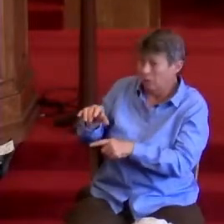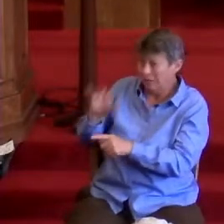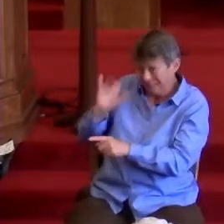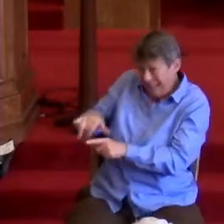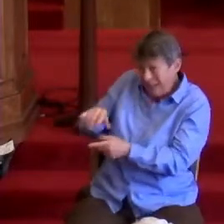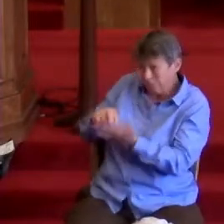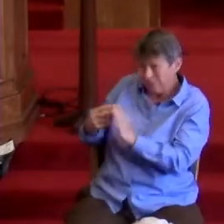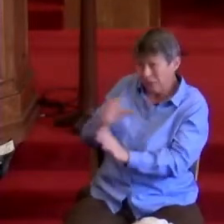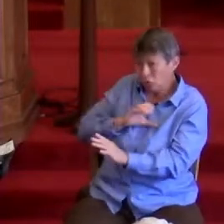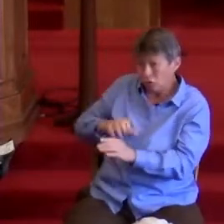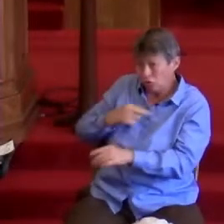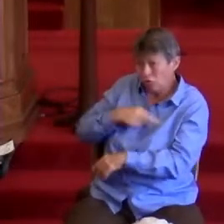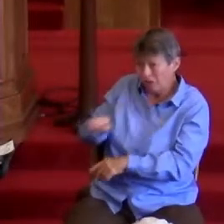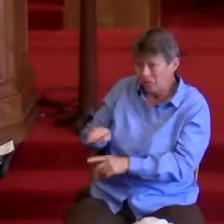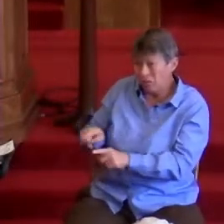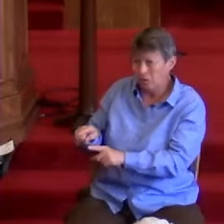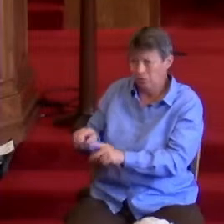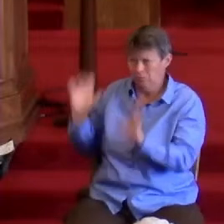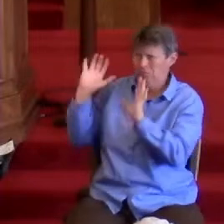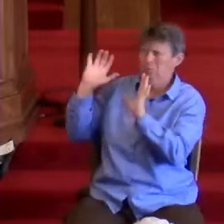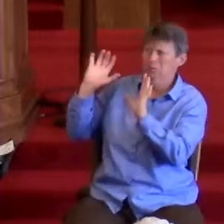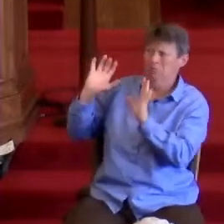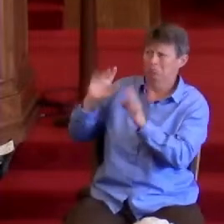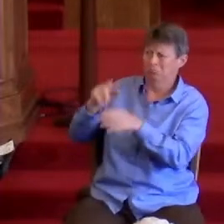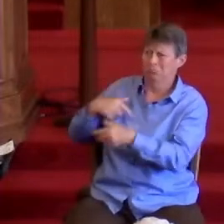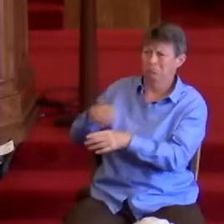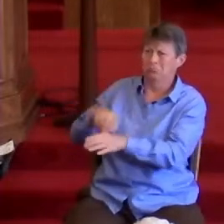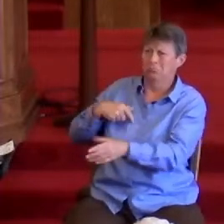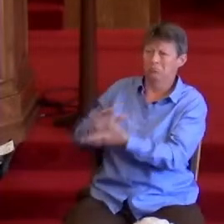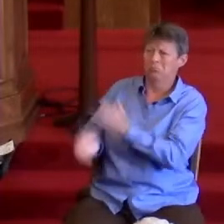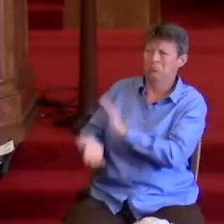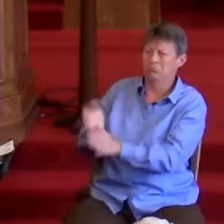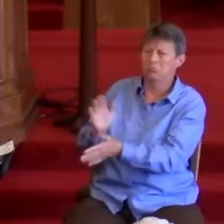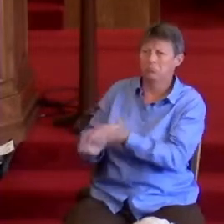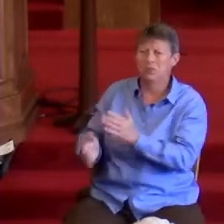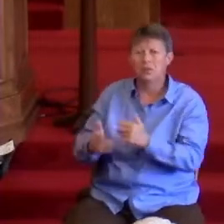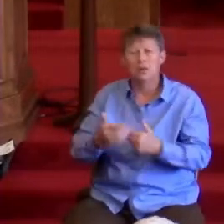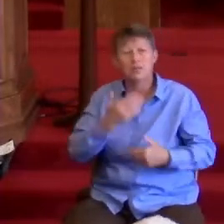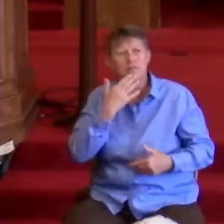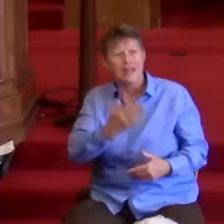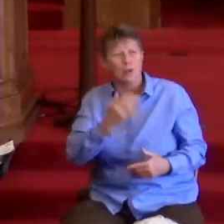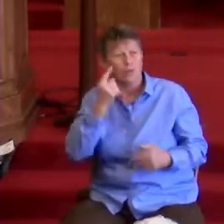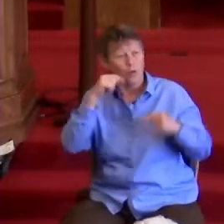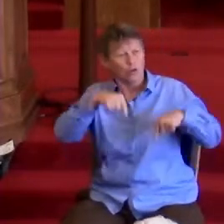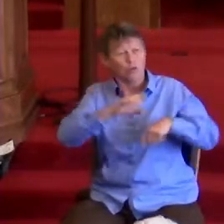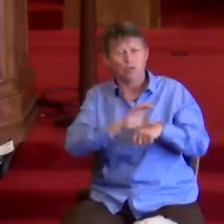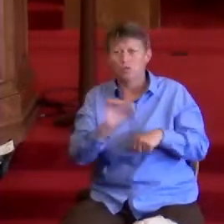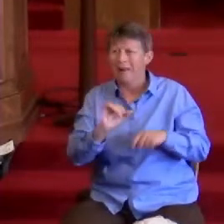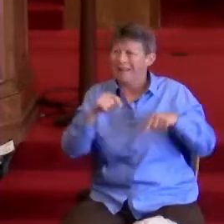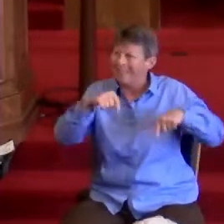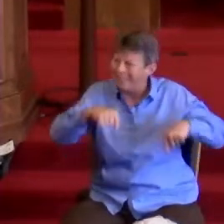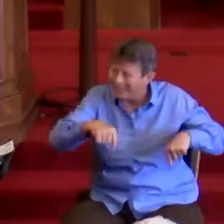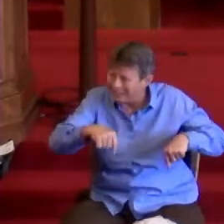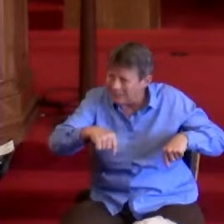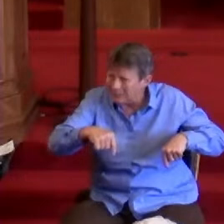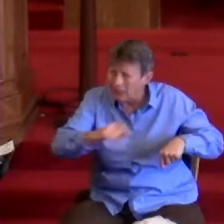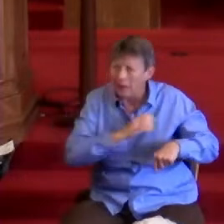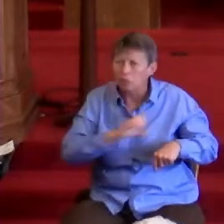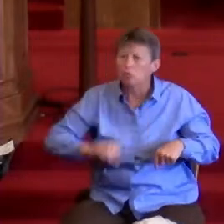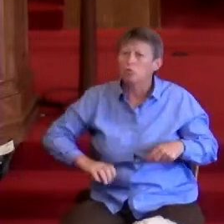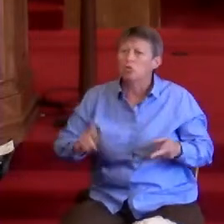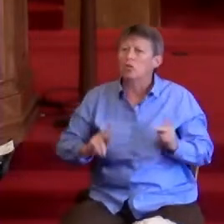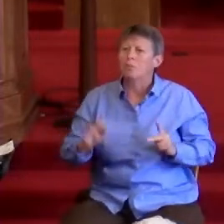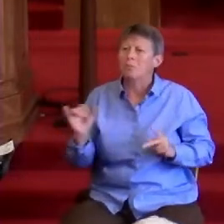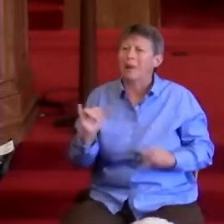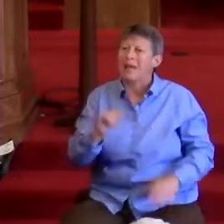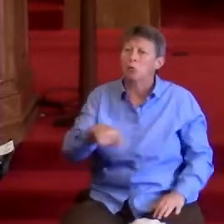Jesus. Thank you for churches like this and Christians like you. Not that